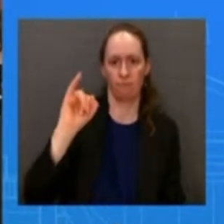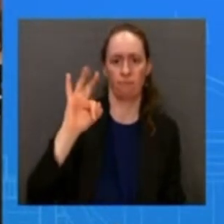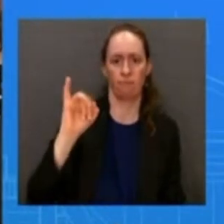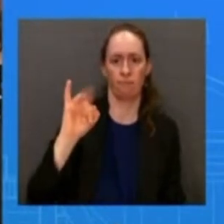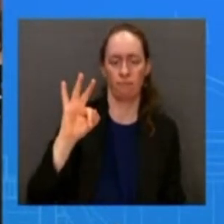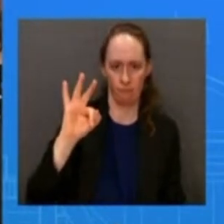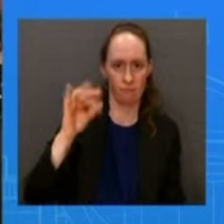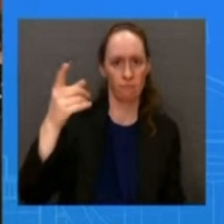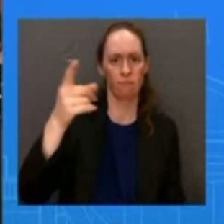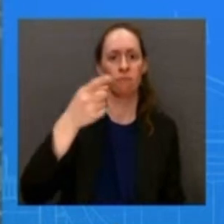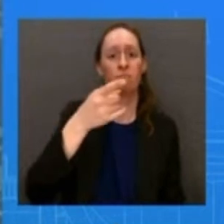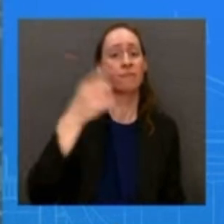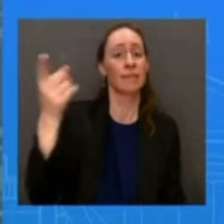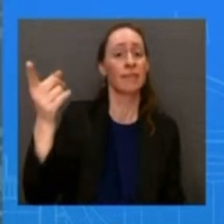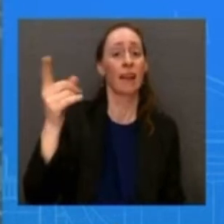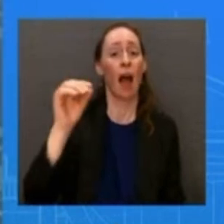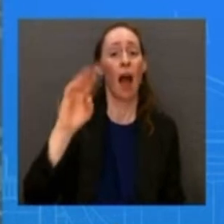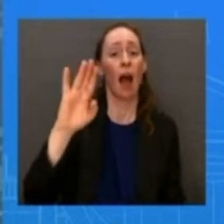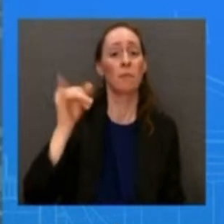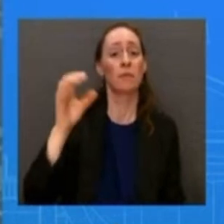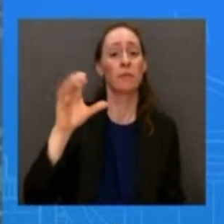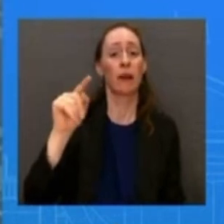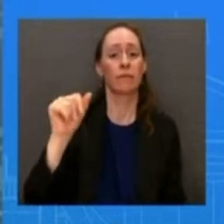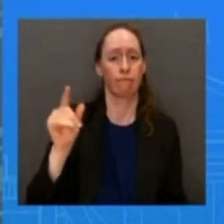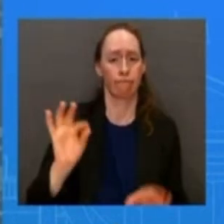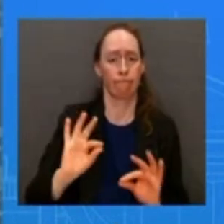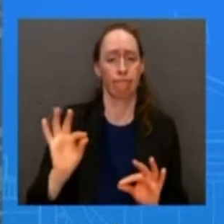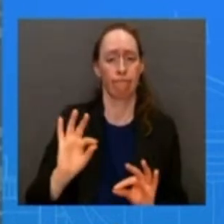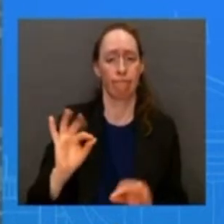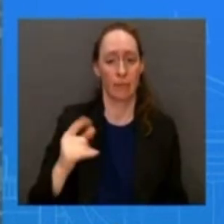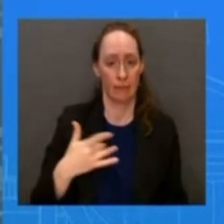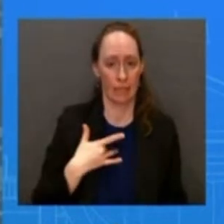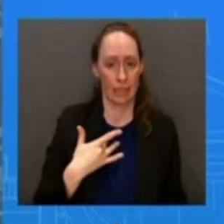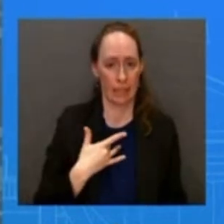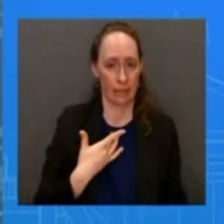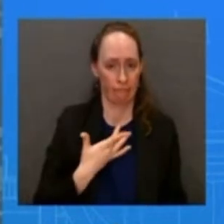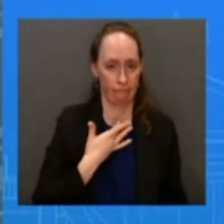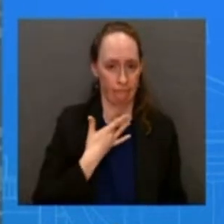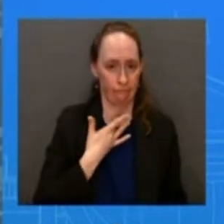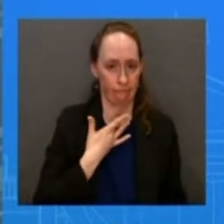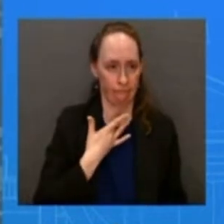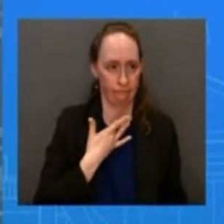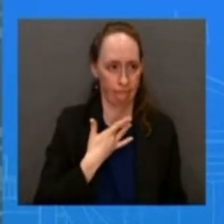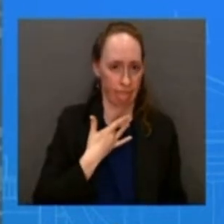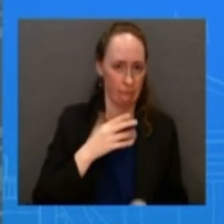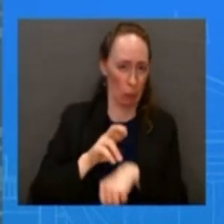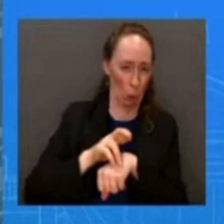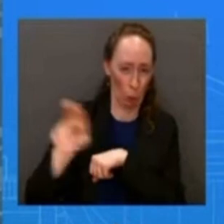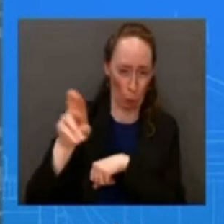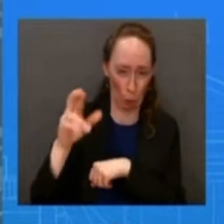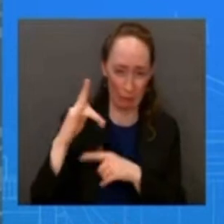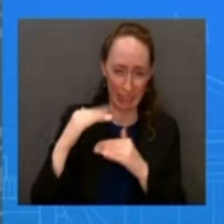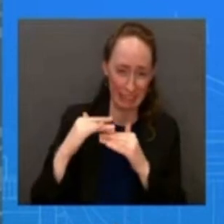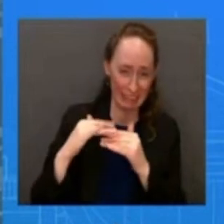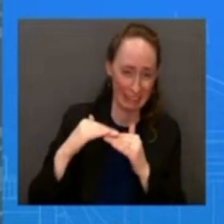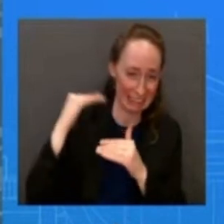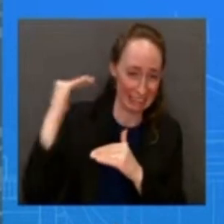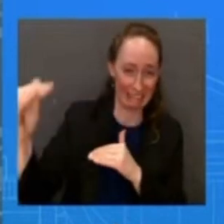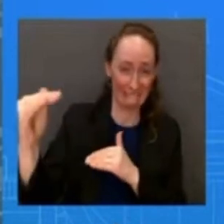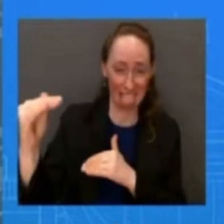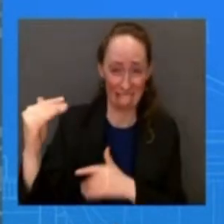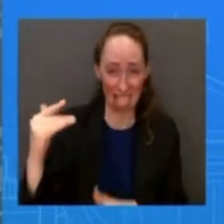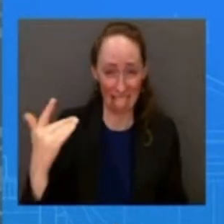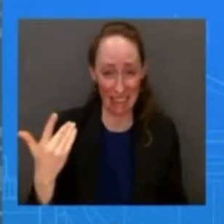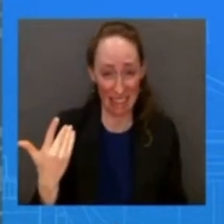shooting them down so i'm not gonna i'm not gonna get ahead uh i'm not gonna get ahead of um of what we you know what is actually the